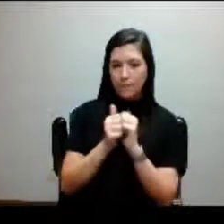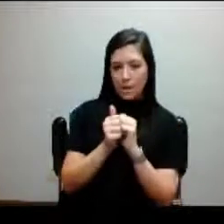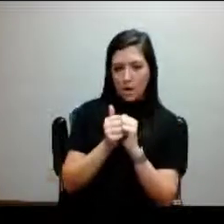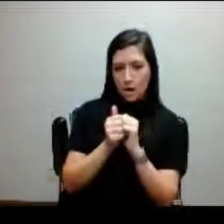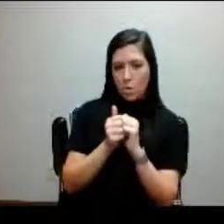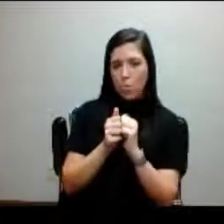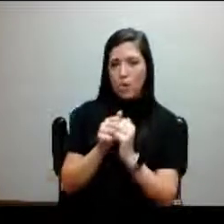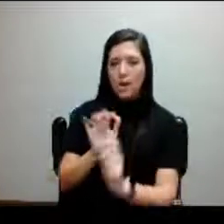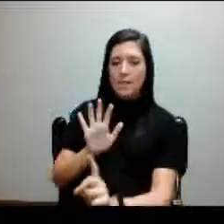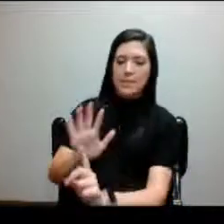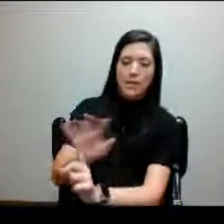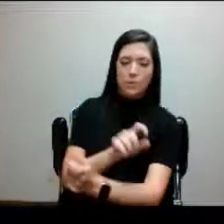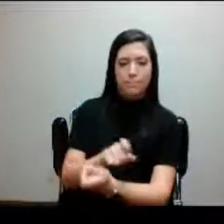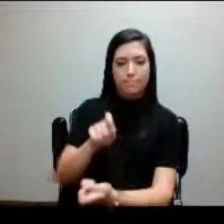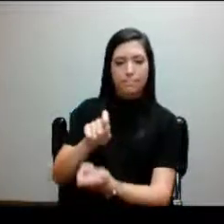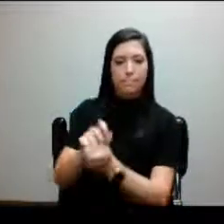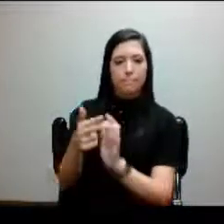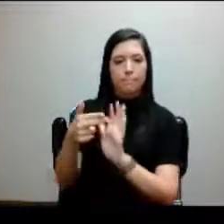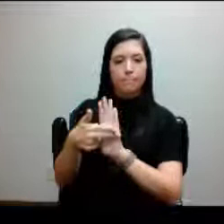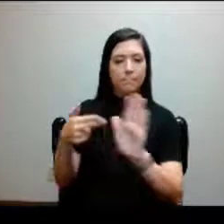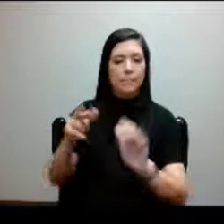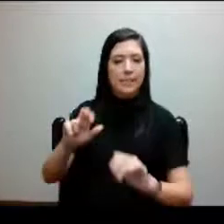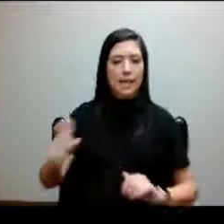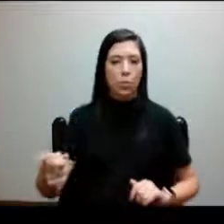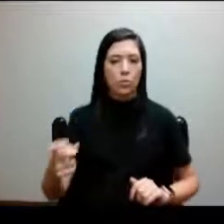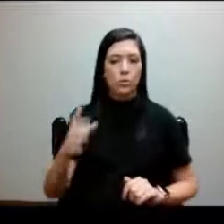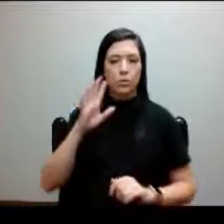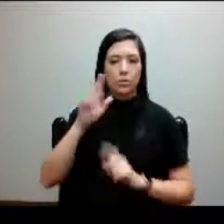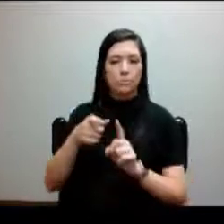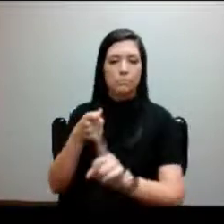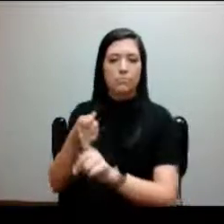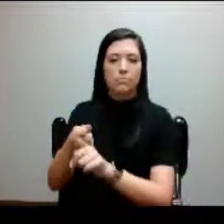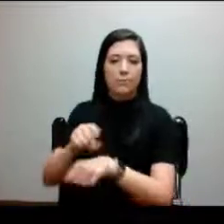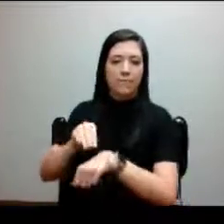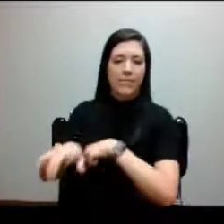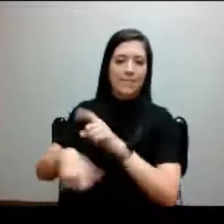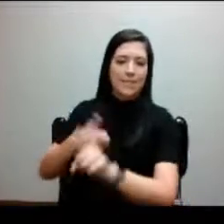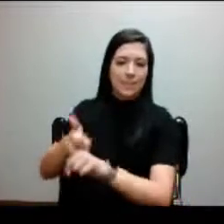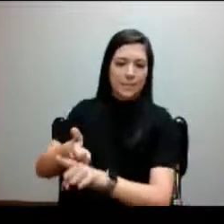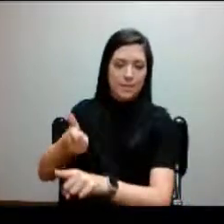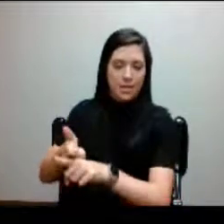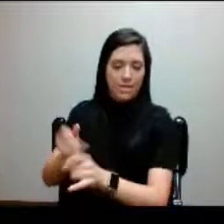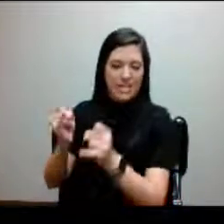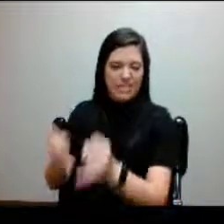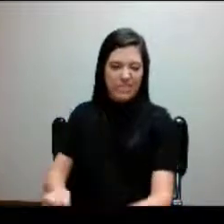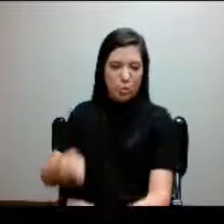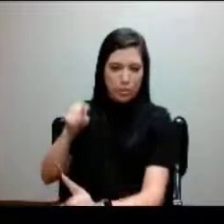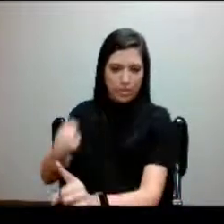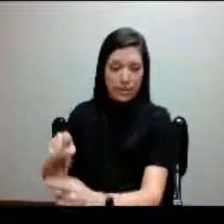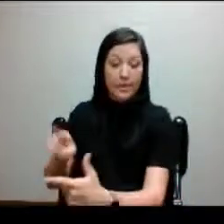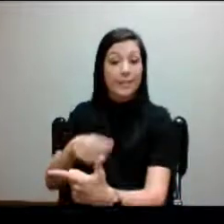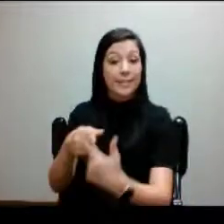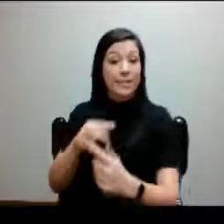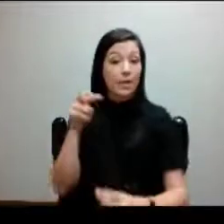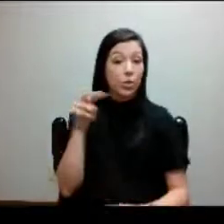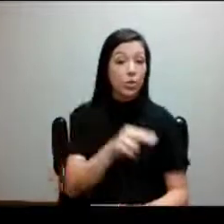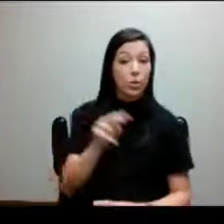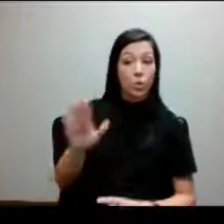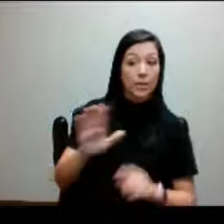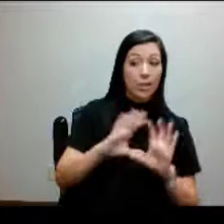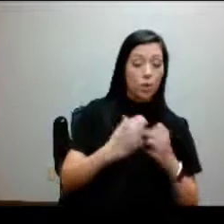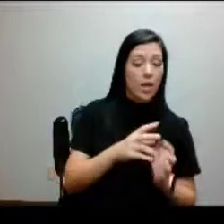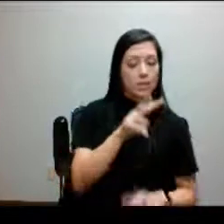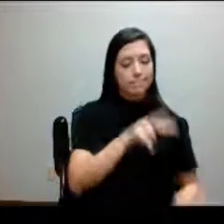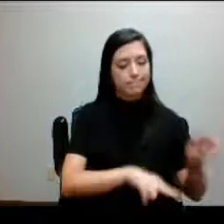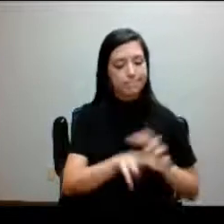particular diagnosis impacts them individually and then we will look at the class and make the determination of